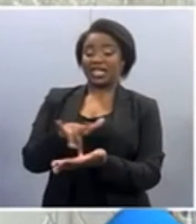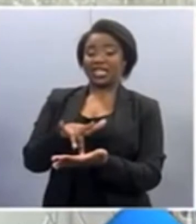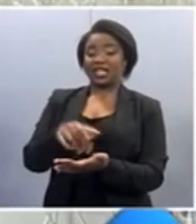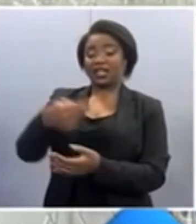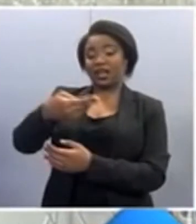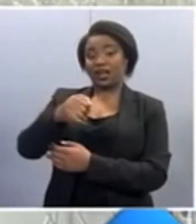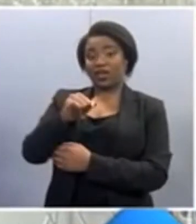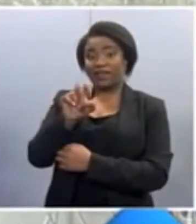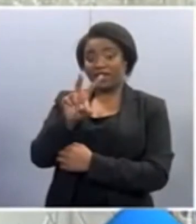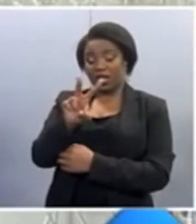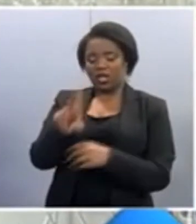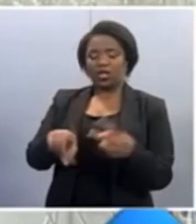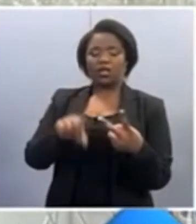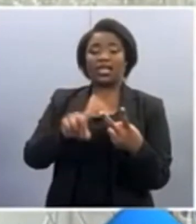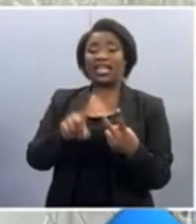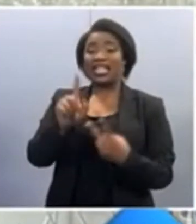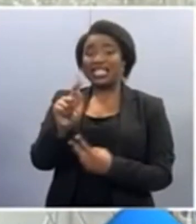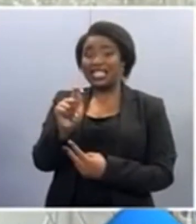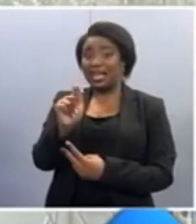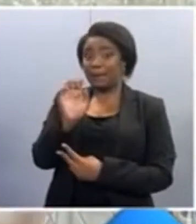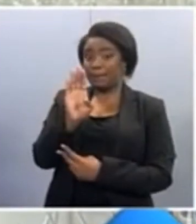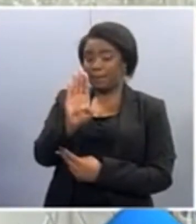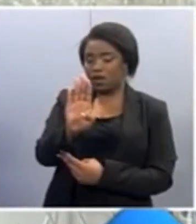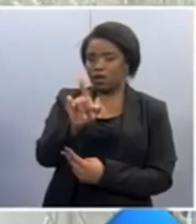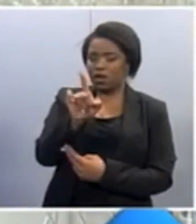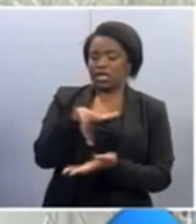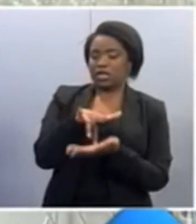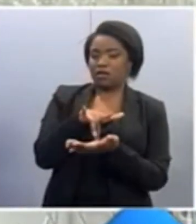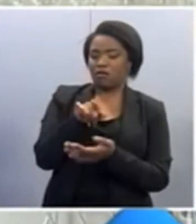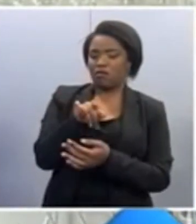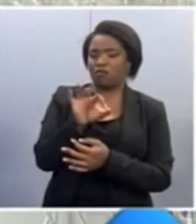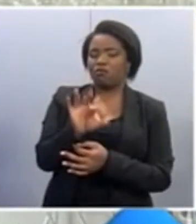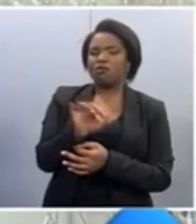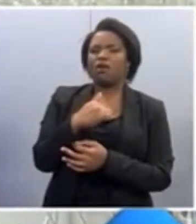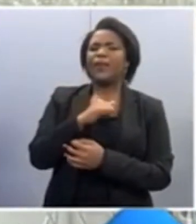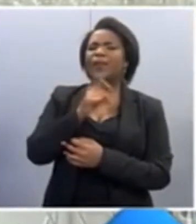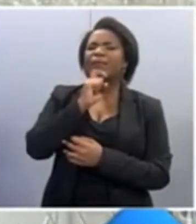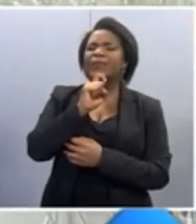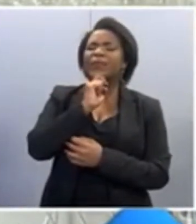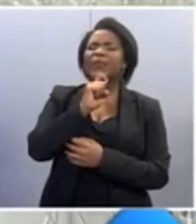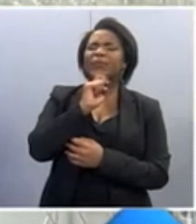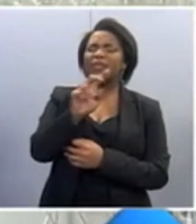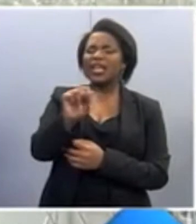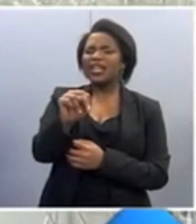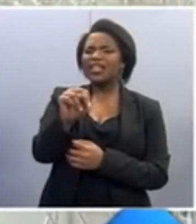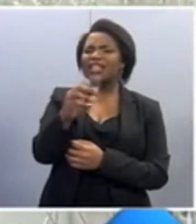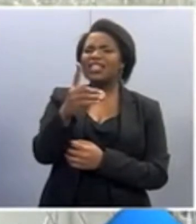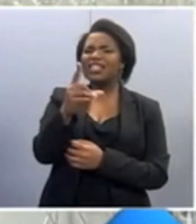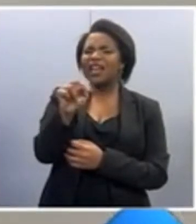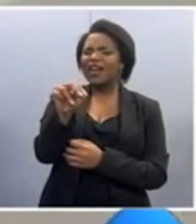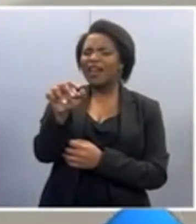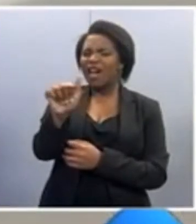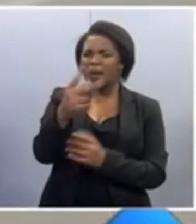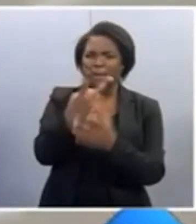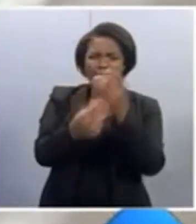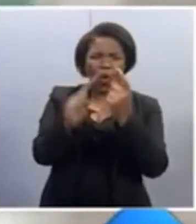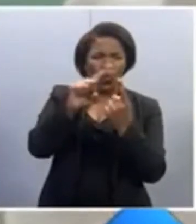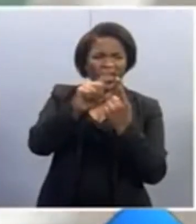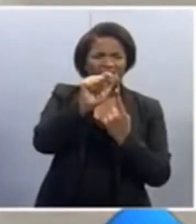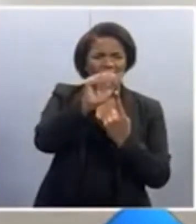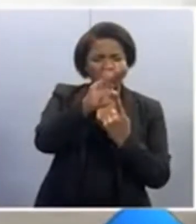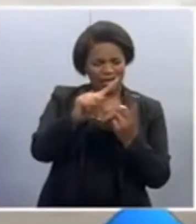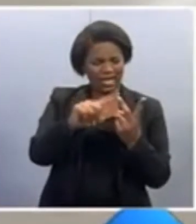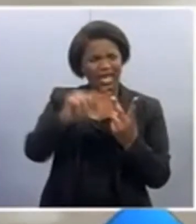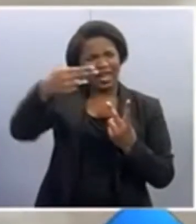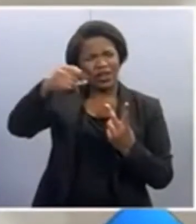and TB epidemics. And we use a lot of DNA sequence to understand both epidemics. And so by